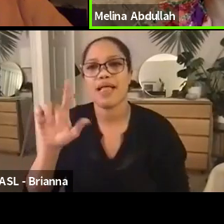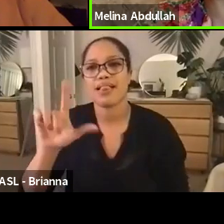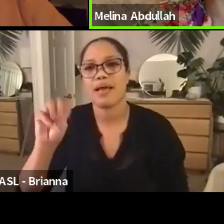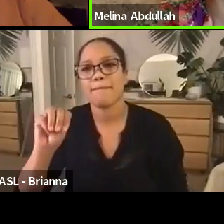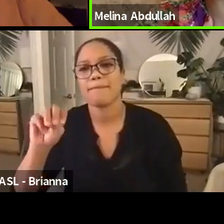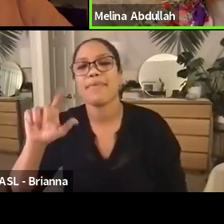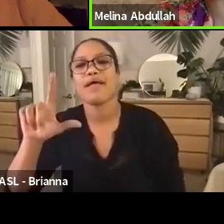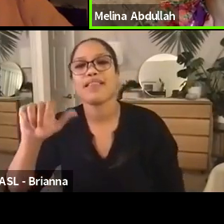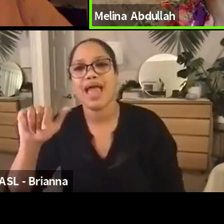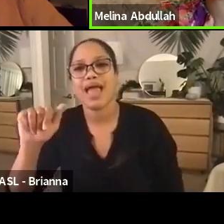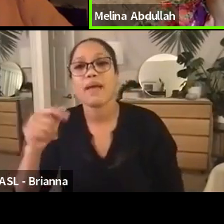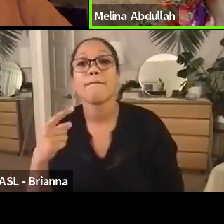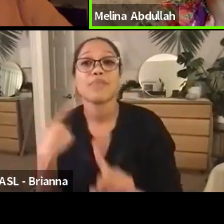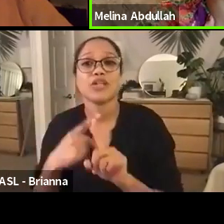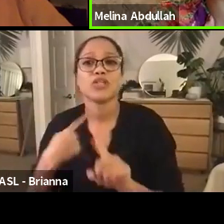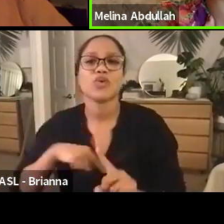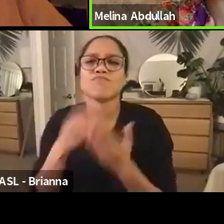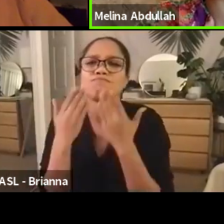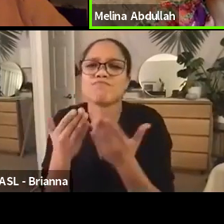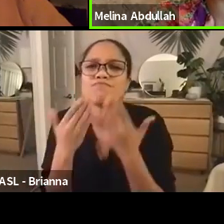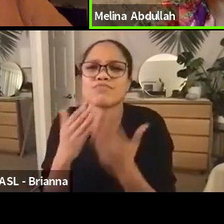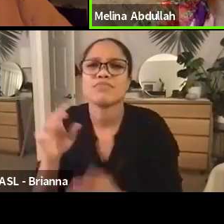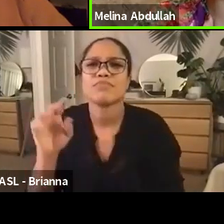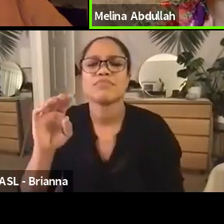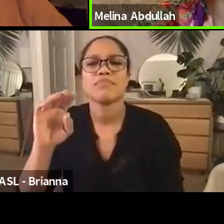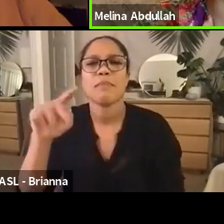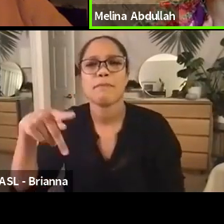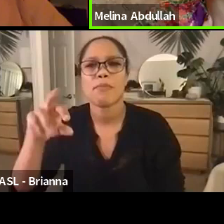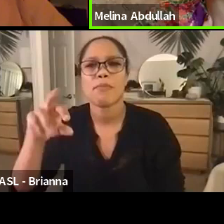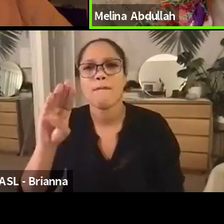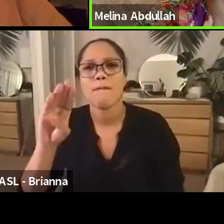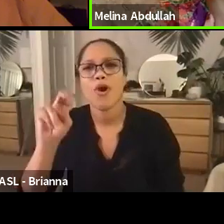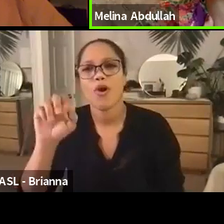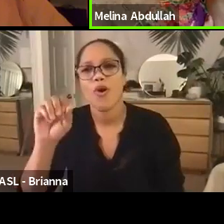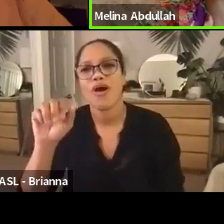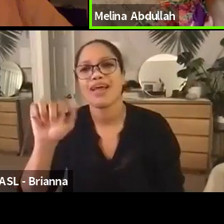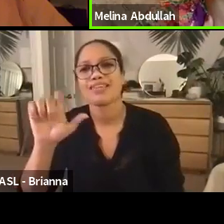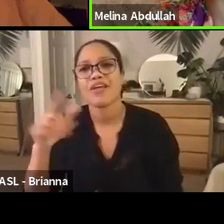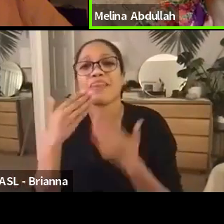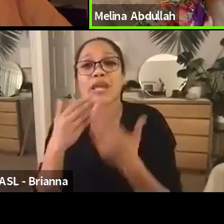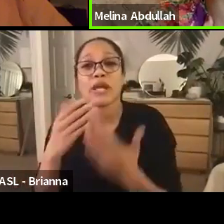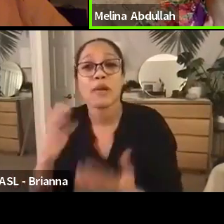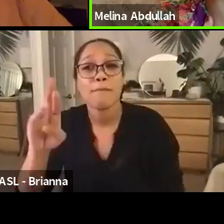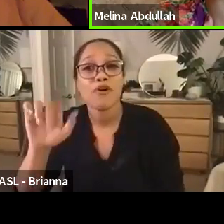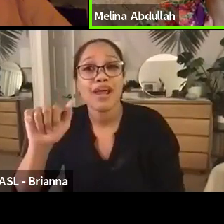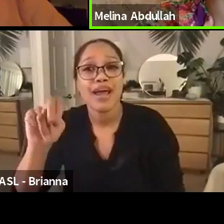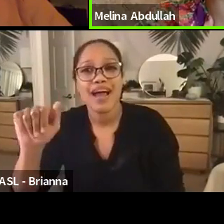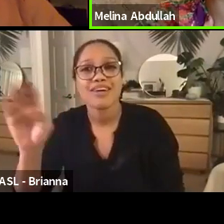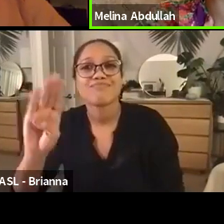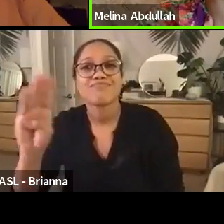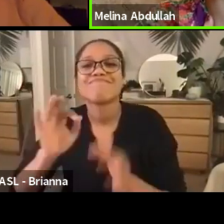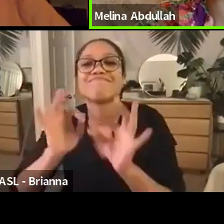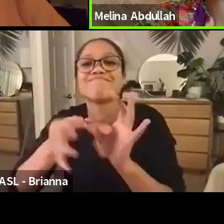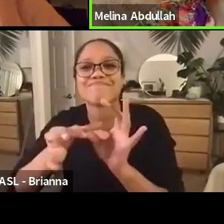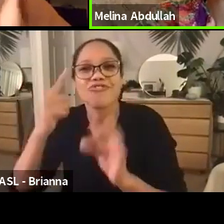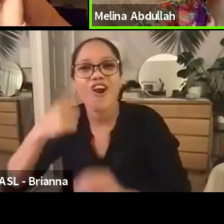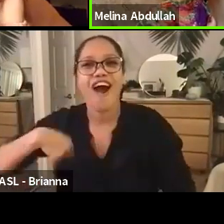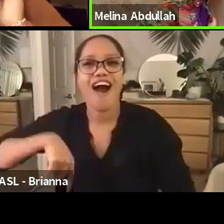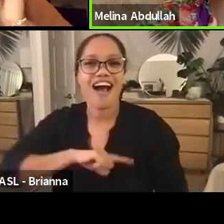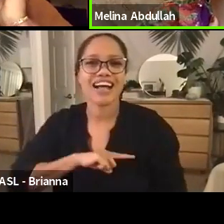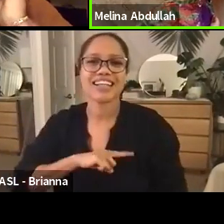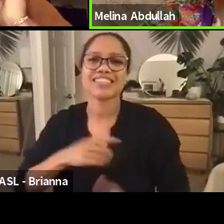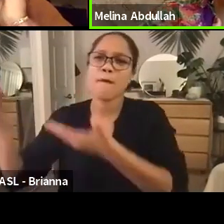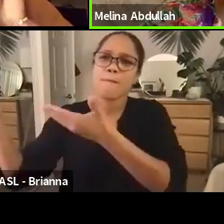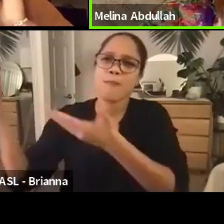pro bono ASL. Brianna, thank you for signing for us, for translating for us and ushering in language